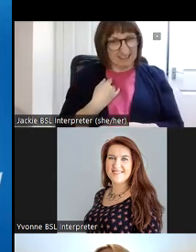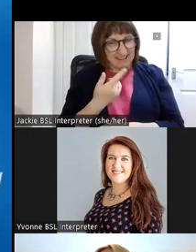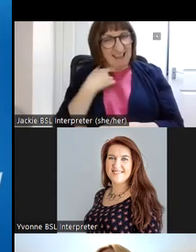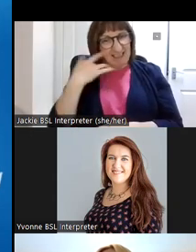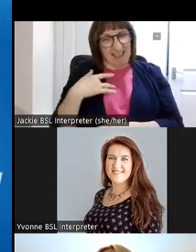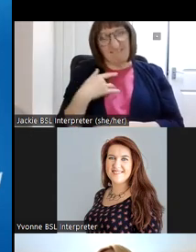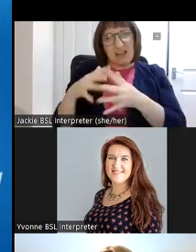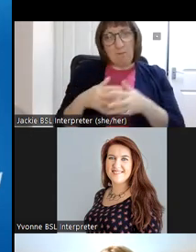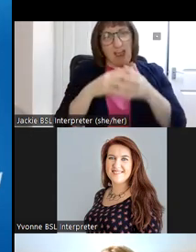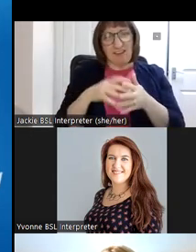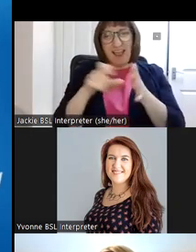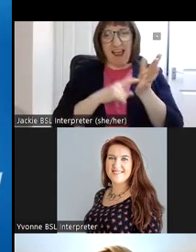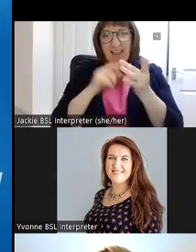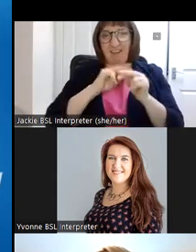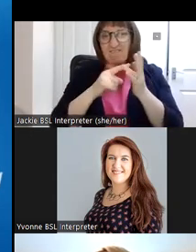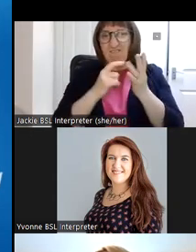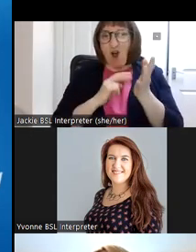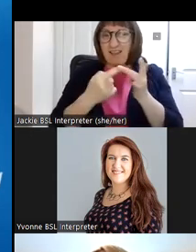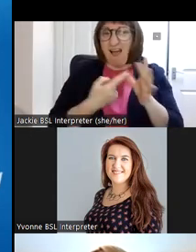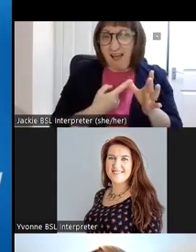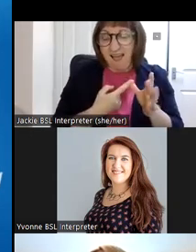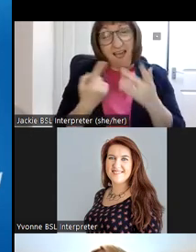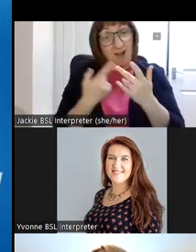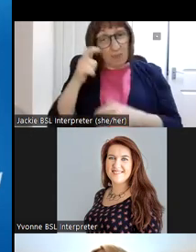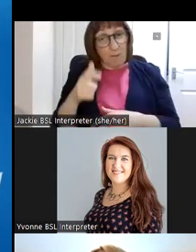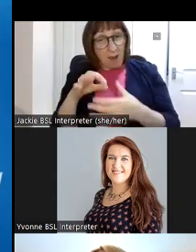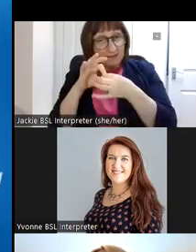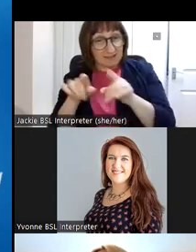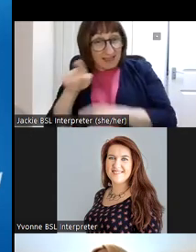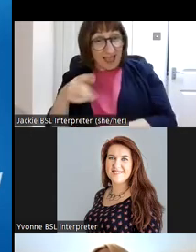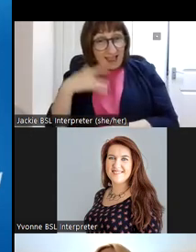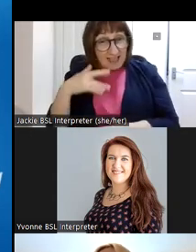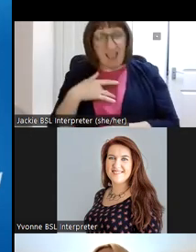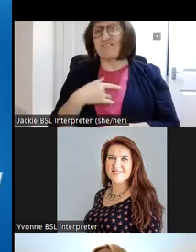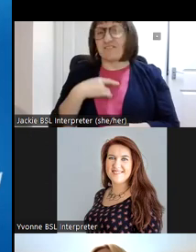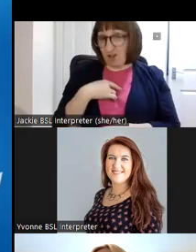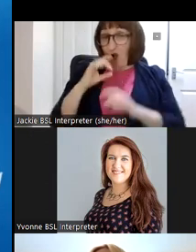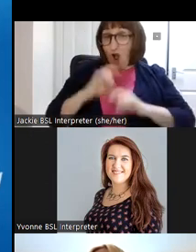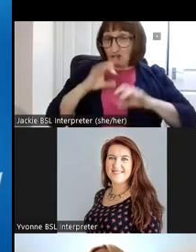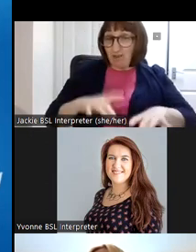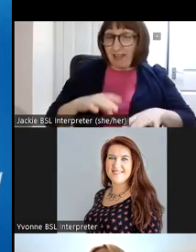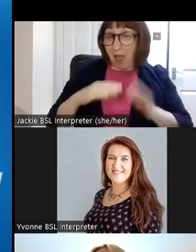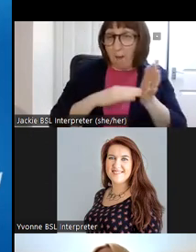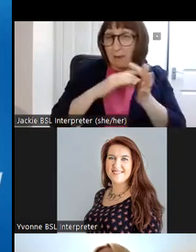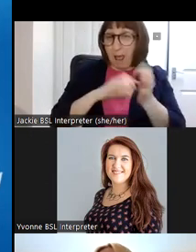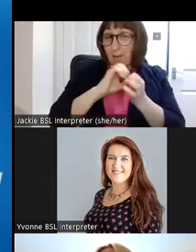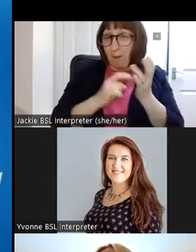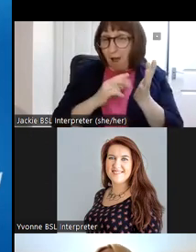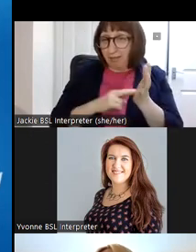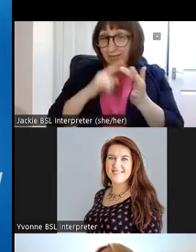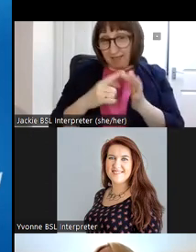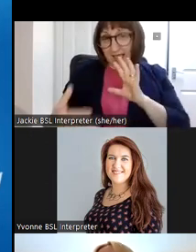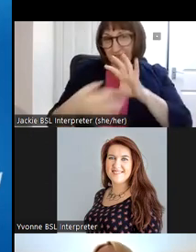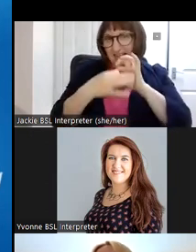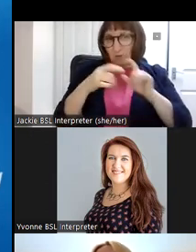and uh another uh collaborator um lives in melbourne in australia and she's currently uh liaising with our